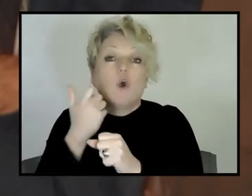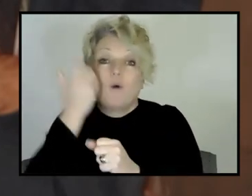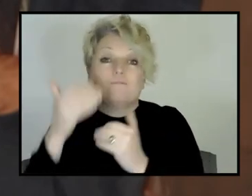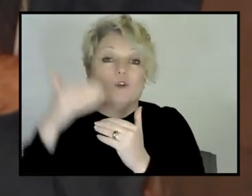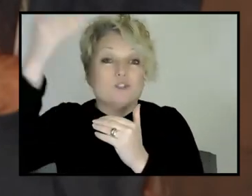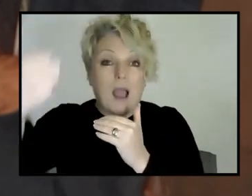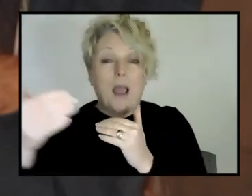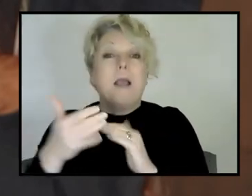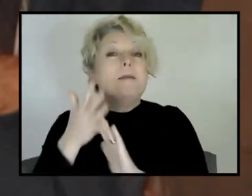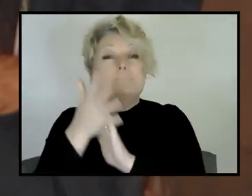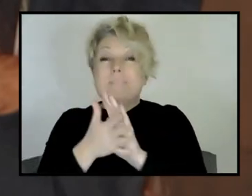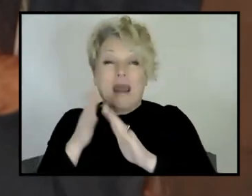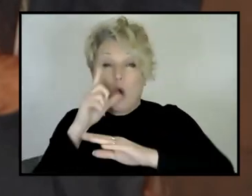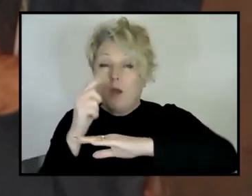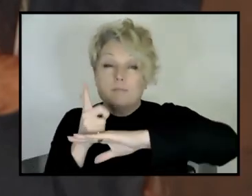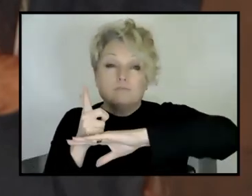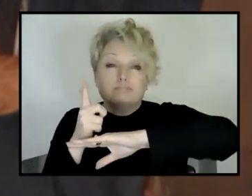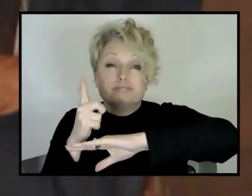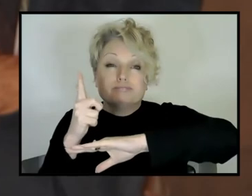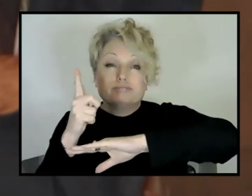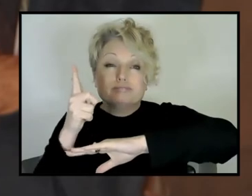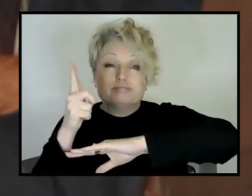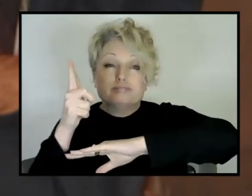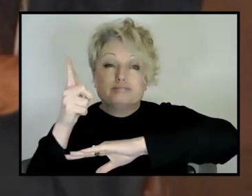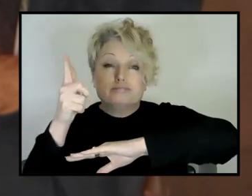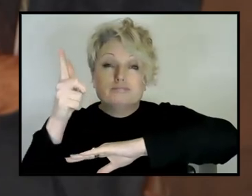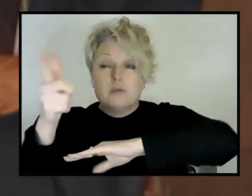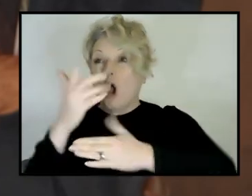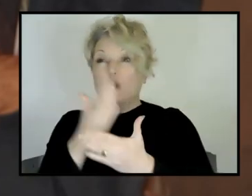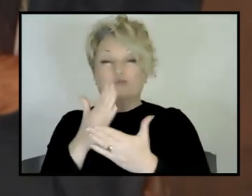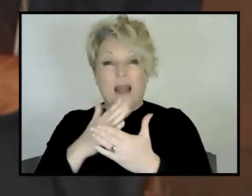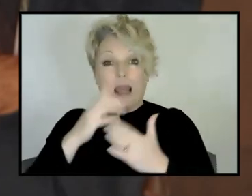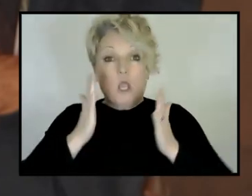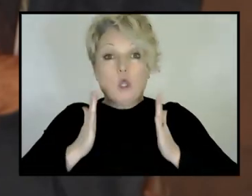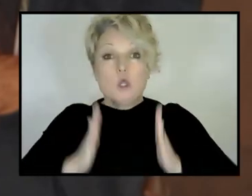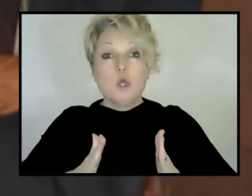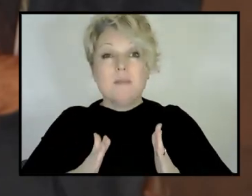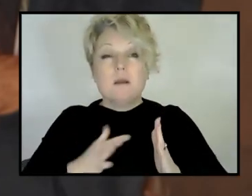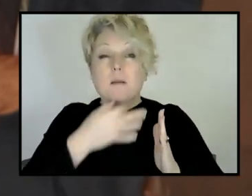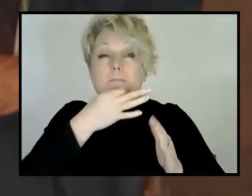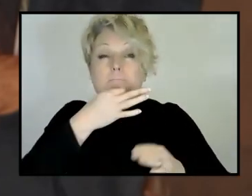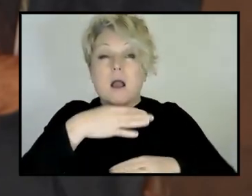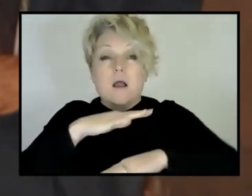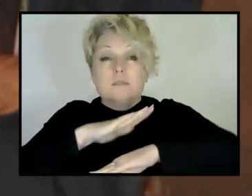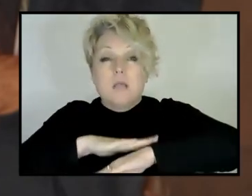to be very clear about that. We, we are, we exist on the earth for, you know, for a very small portion of geological history, but from a